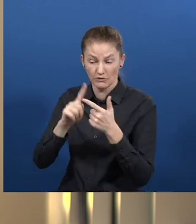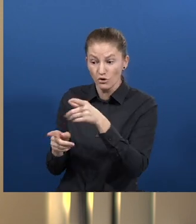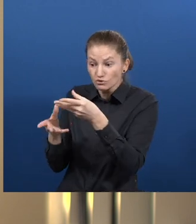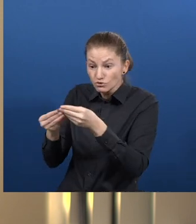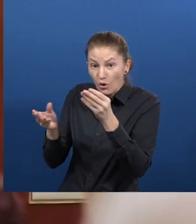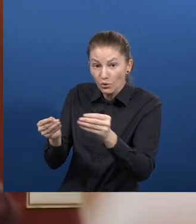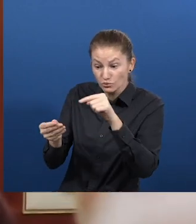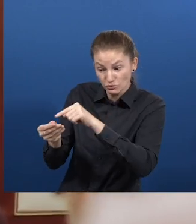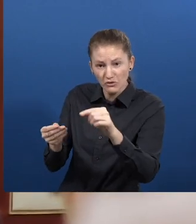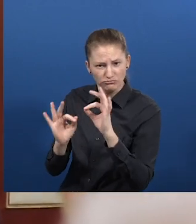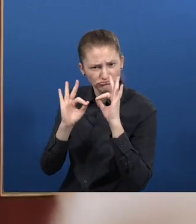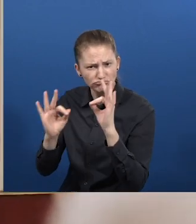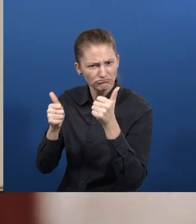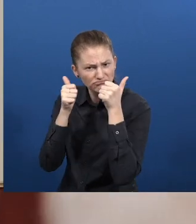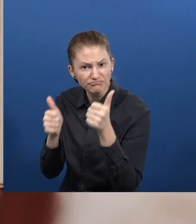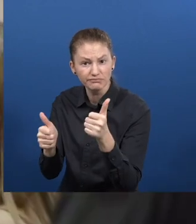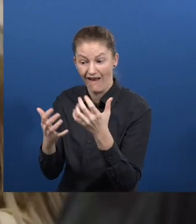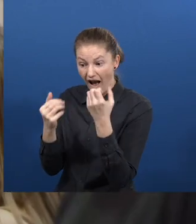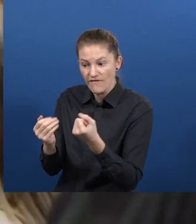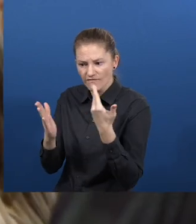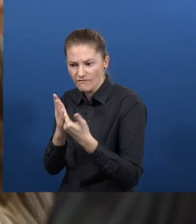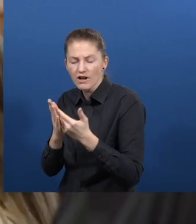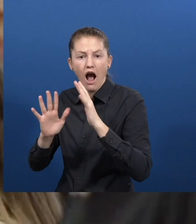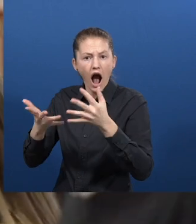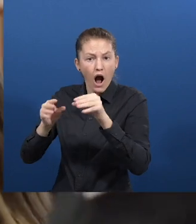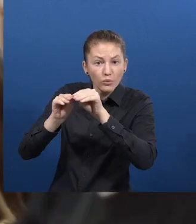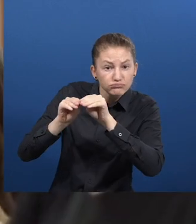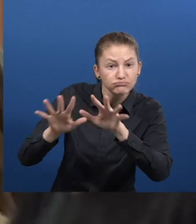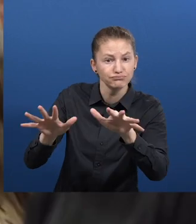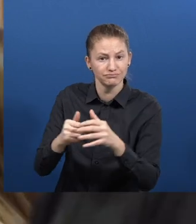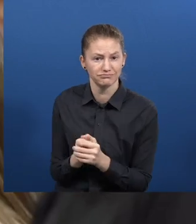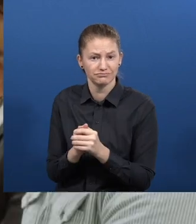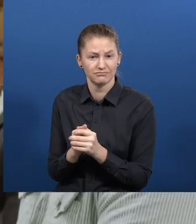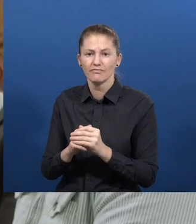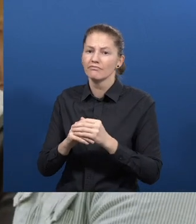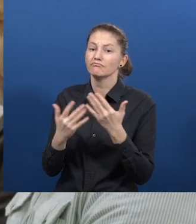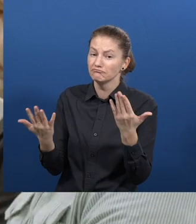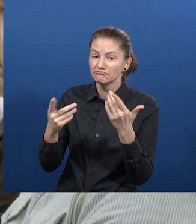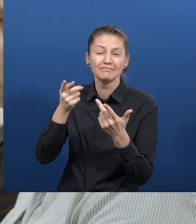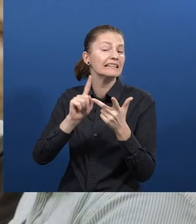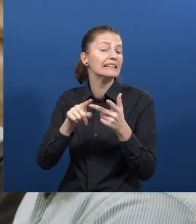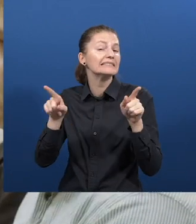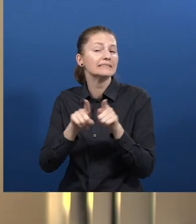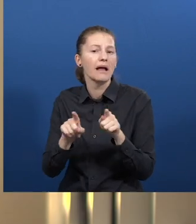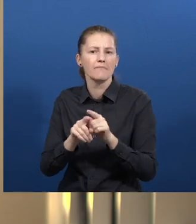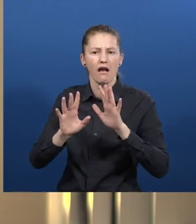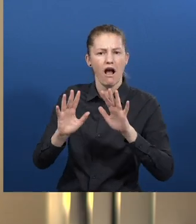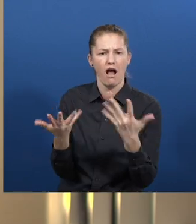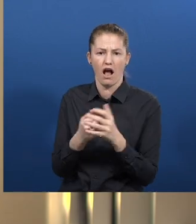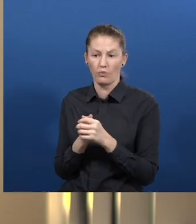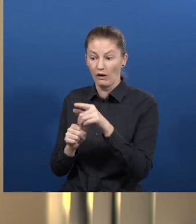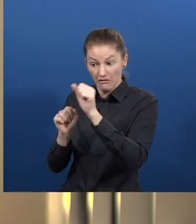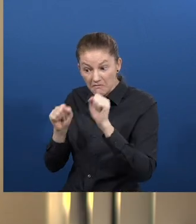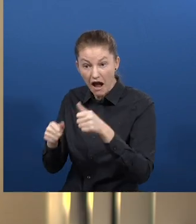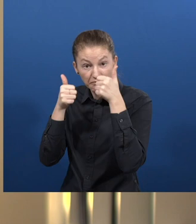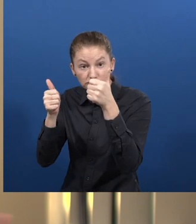mature solution with evidence of impact, so sufficient evidence that it works, to which extent does it seem replicable,